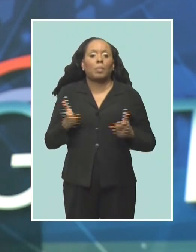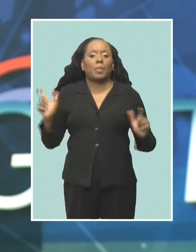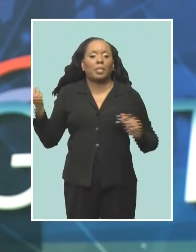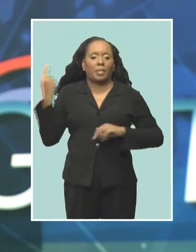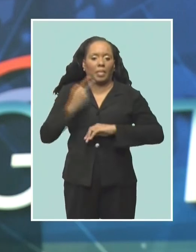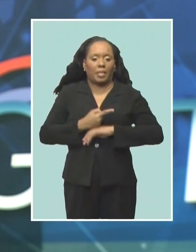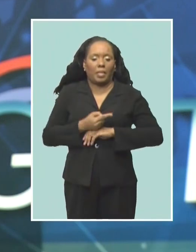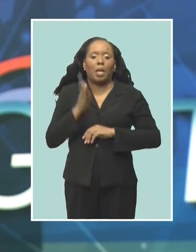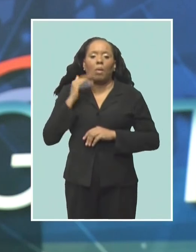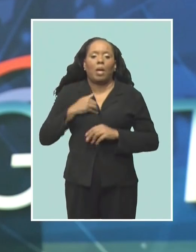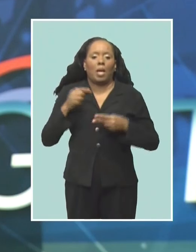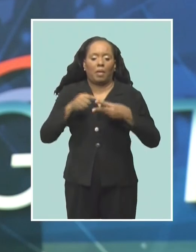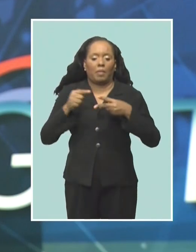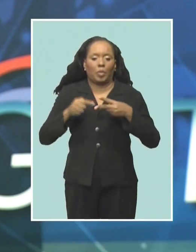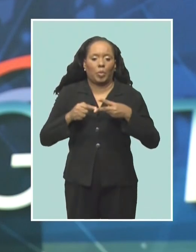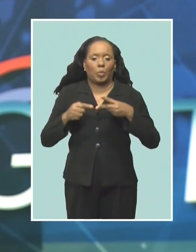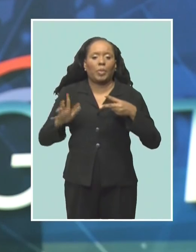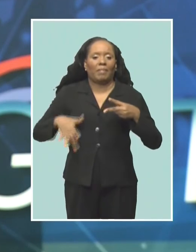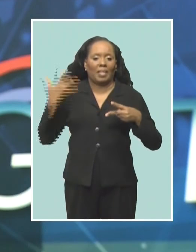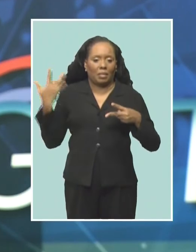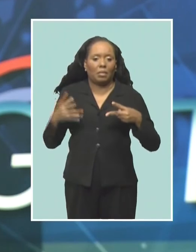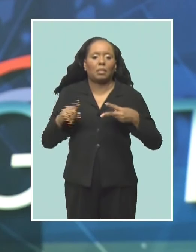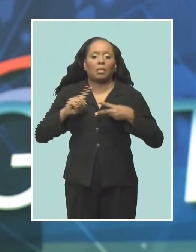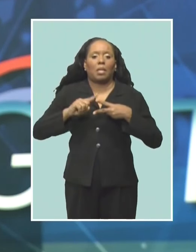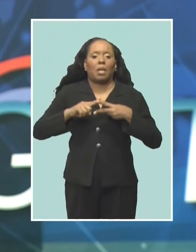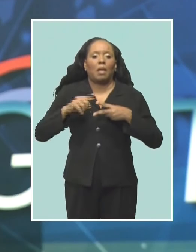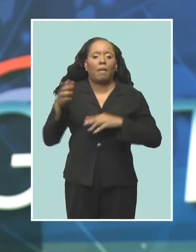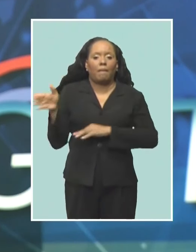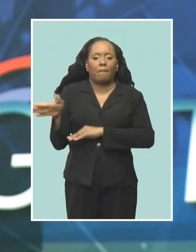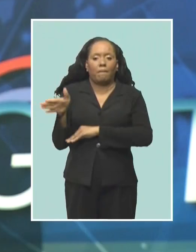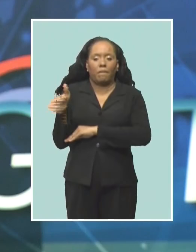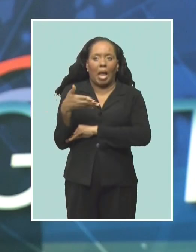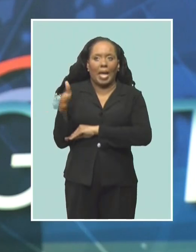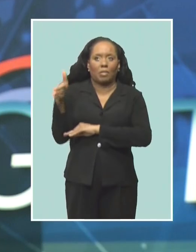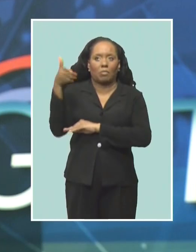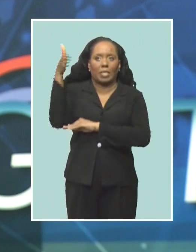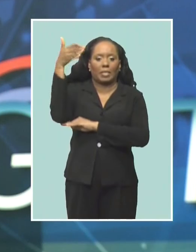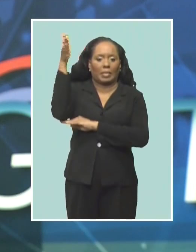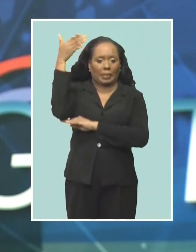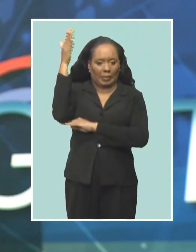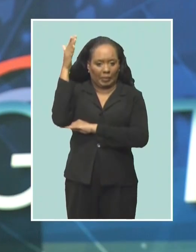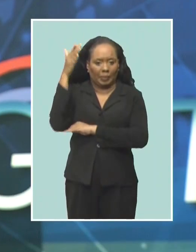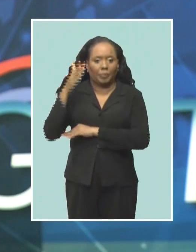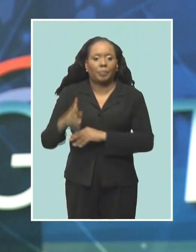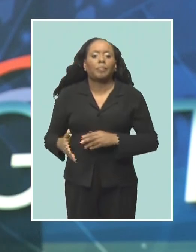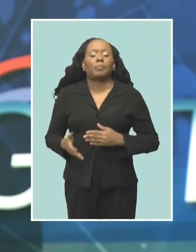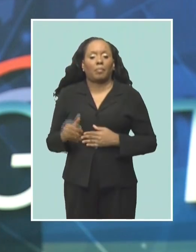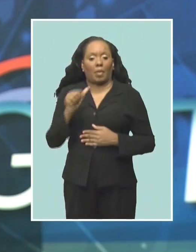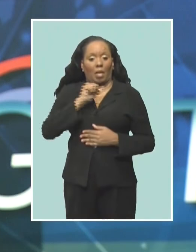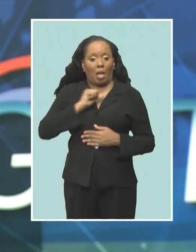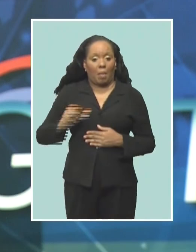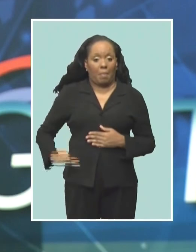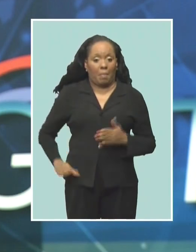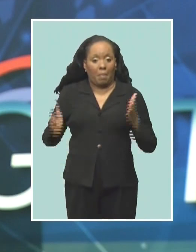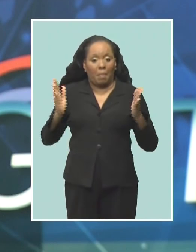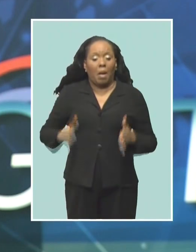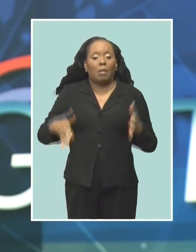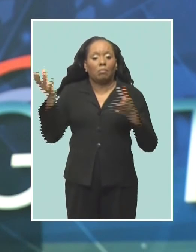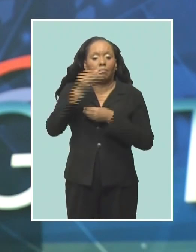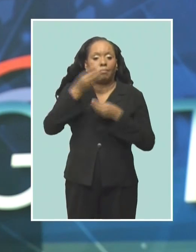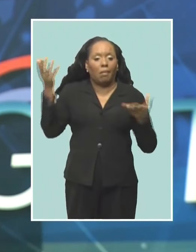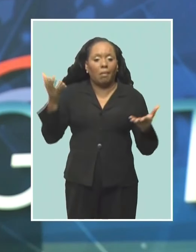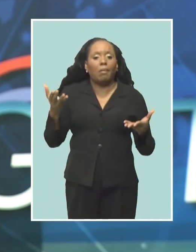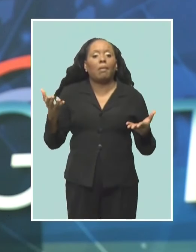activity, a flag-raising ceremony, is slated for 10 a.m. at government headquarters on Bay Street. Ambassador Comichon provided further